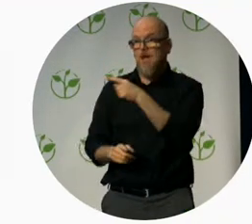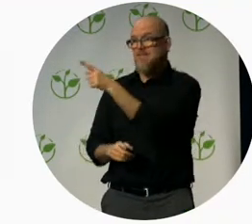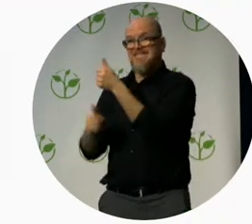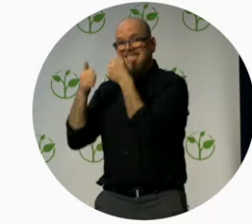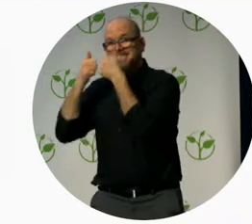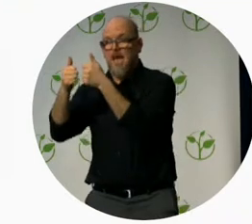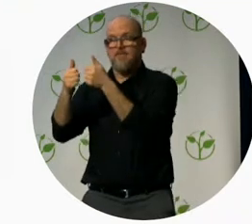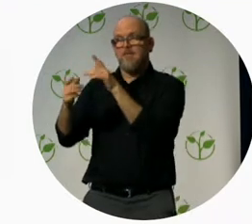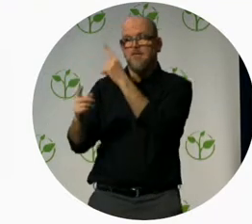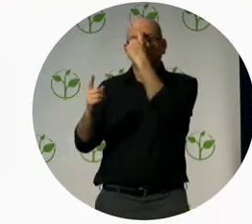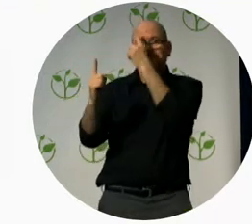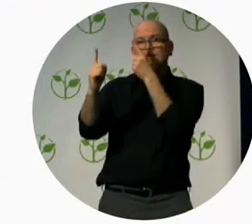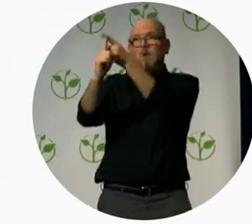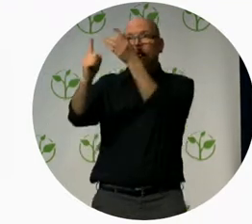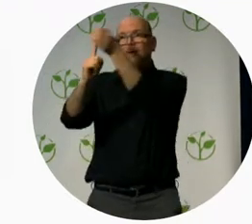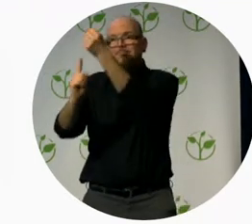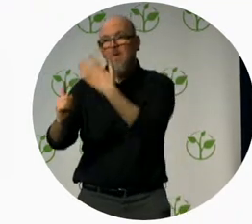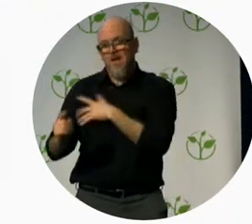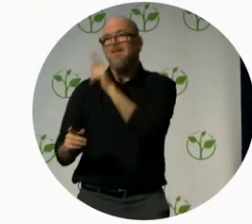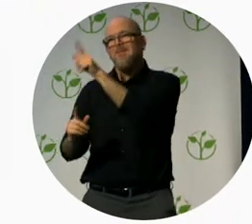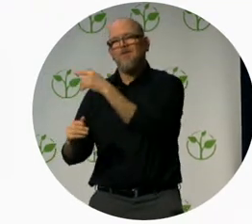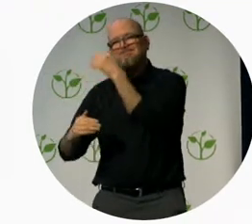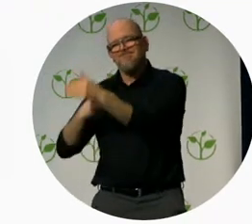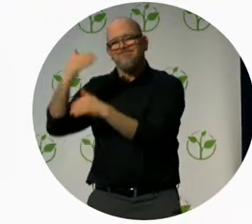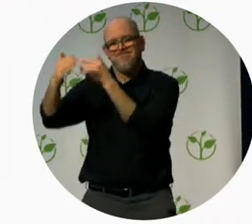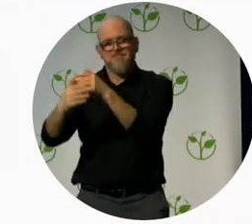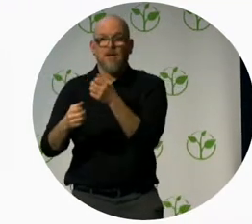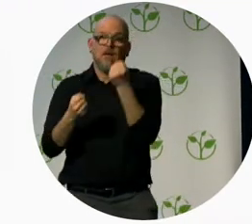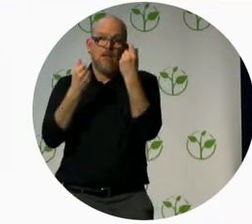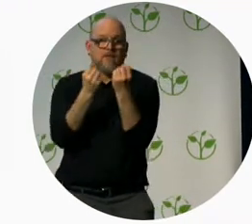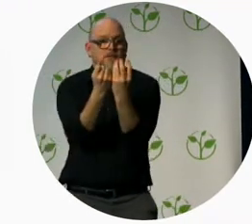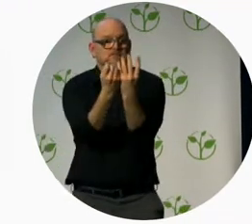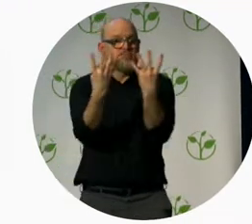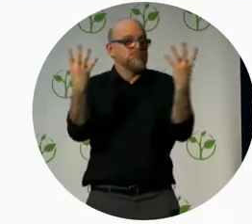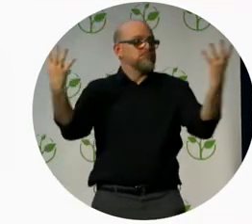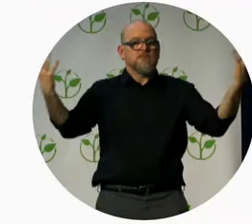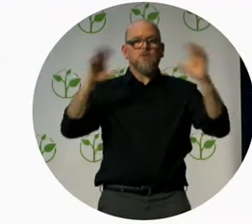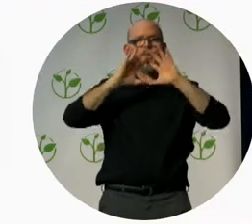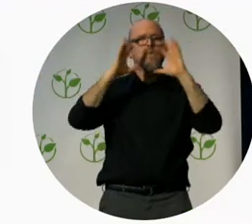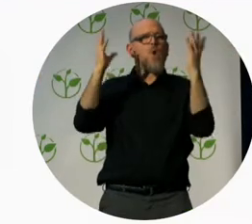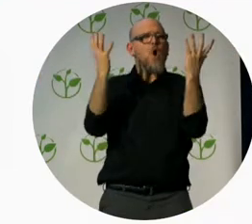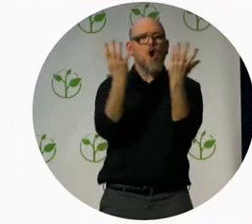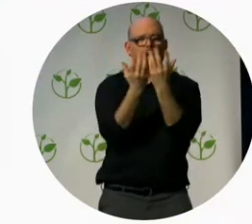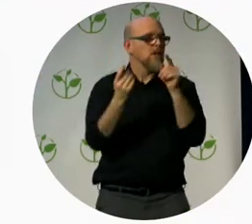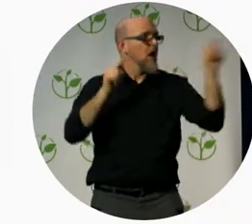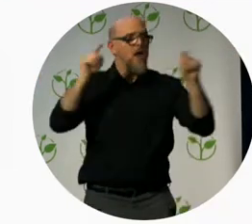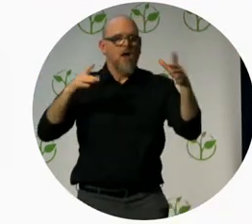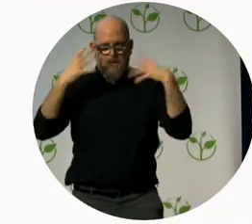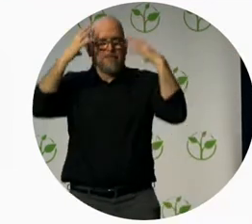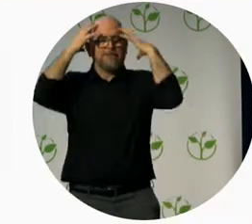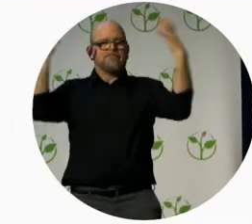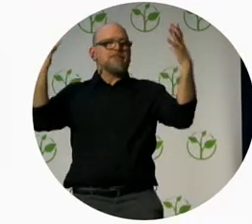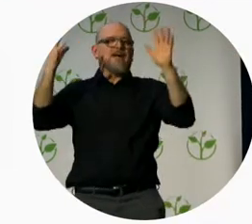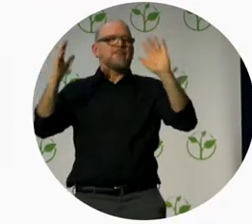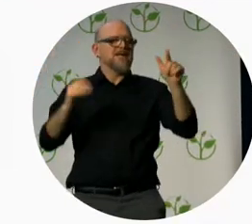shorter attention spans. Being authentic helps communicate in a powerful way to